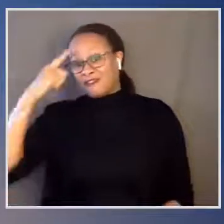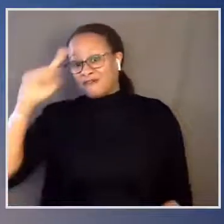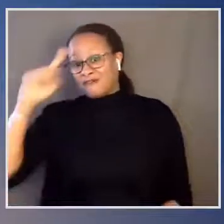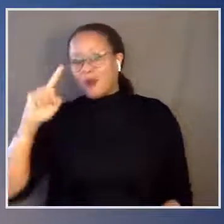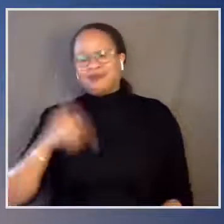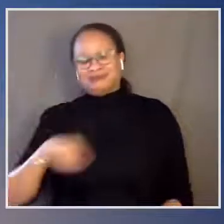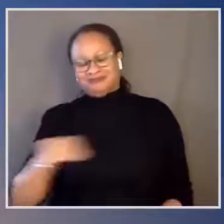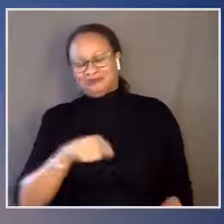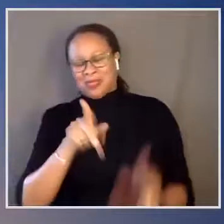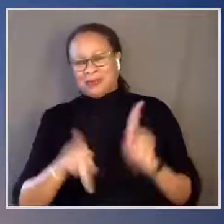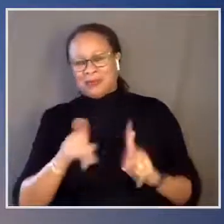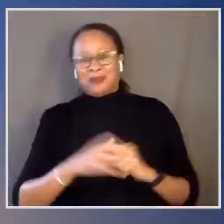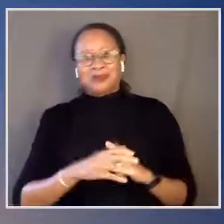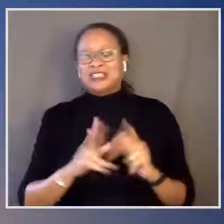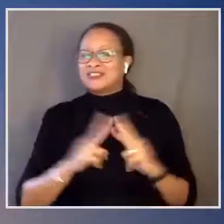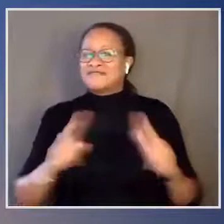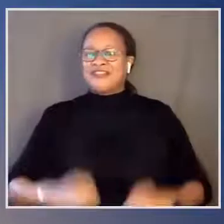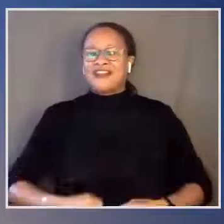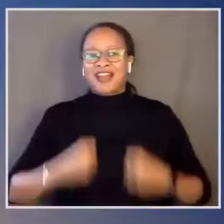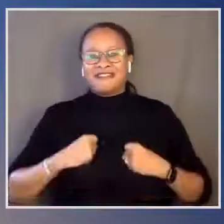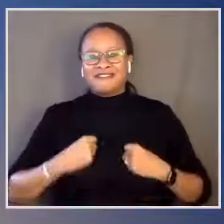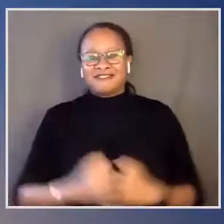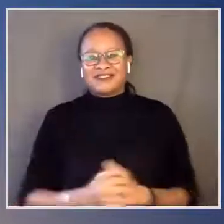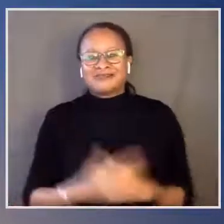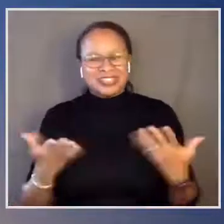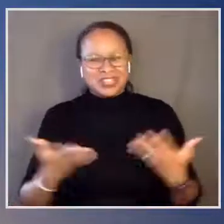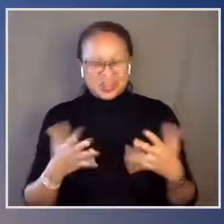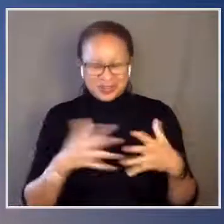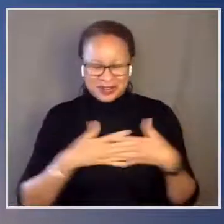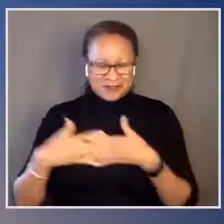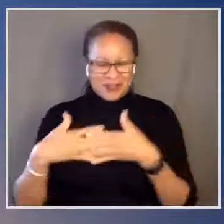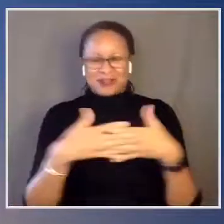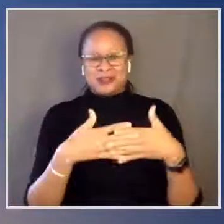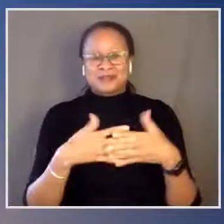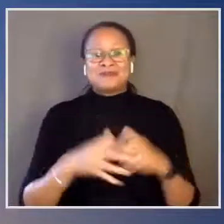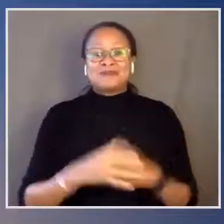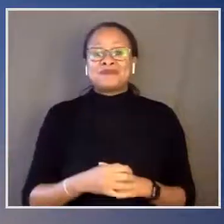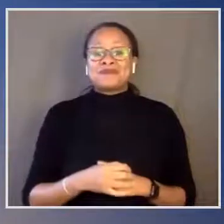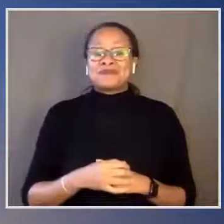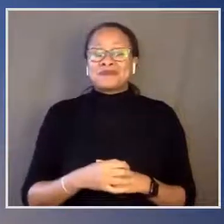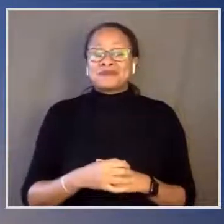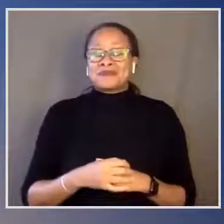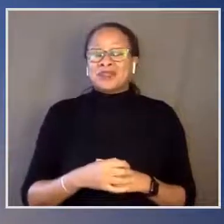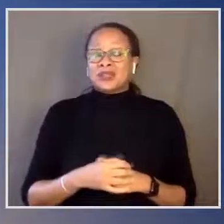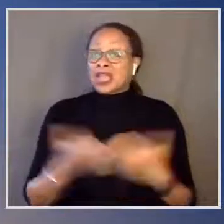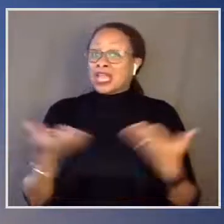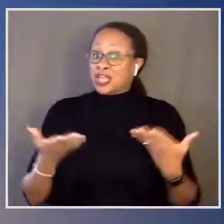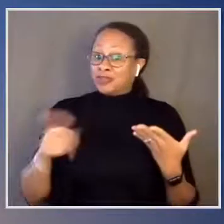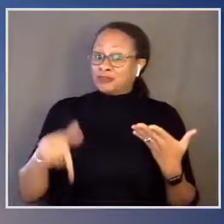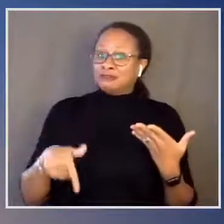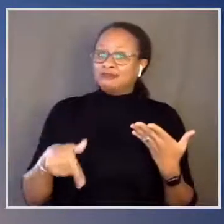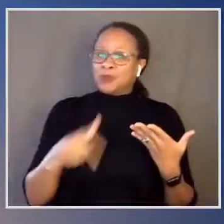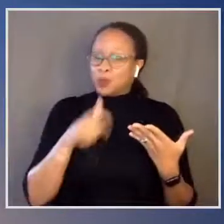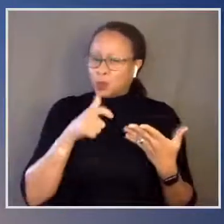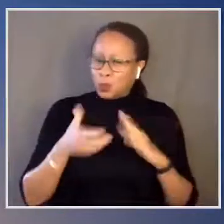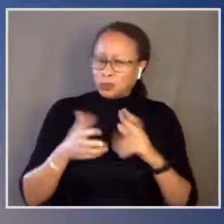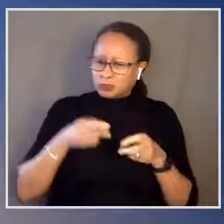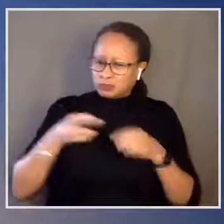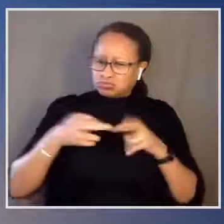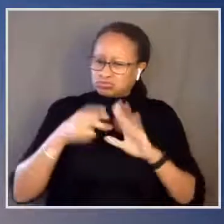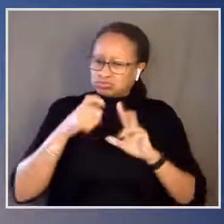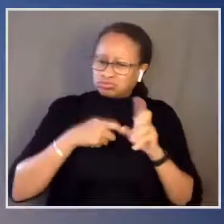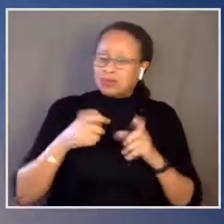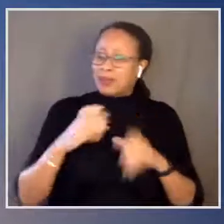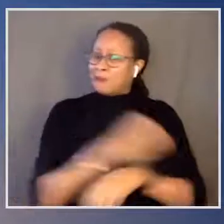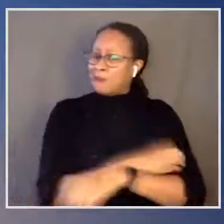much alive, very much alive in America. Here, the people rule. Power can't be